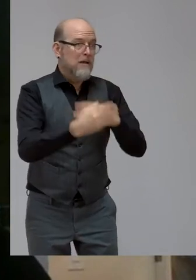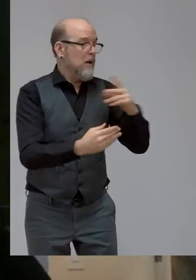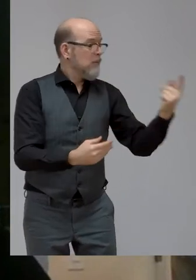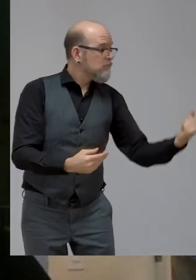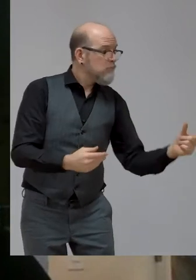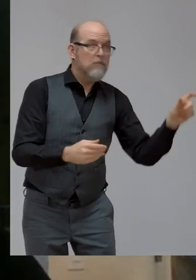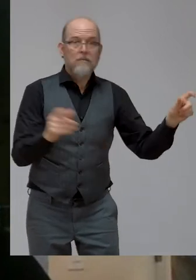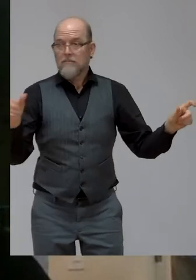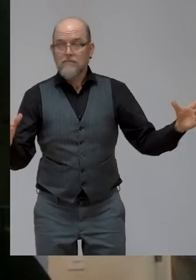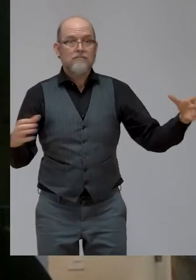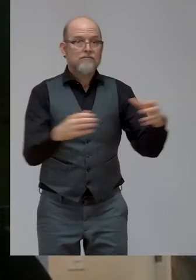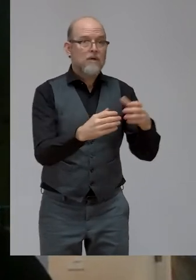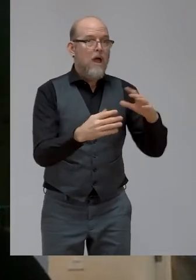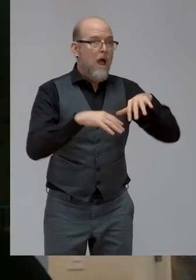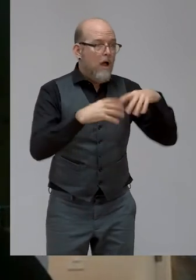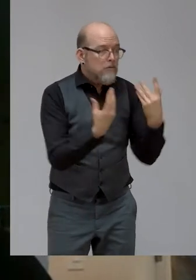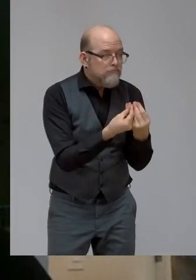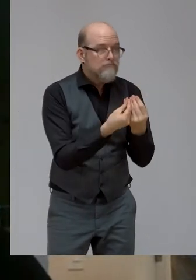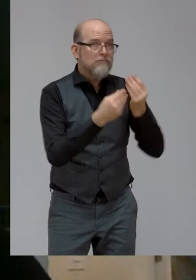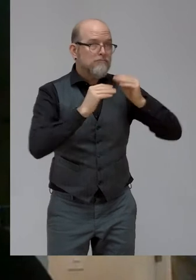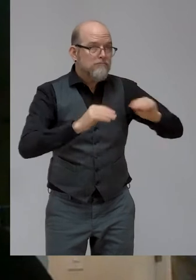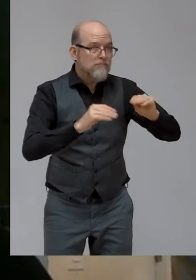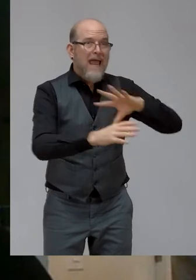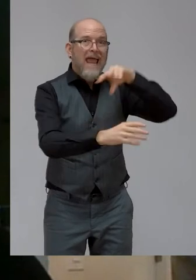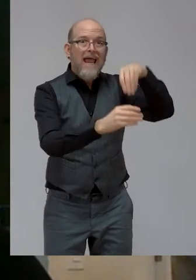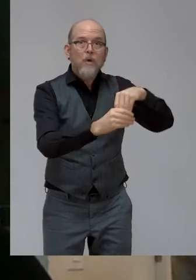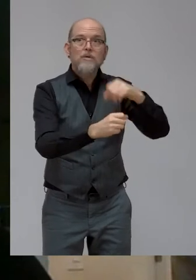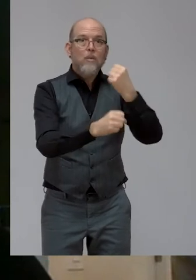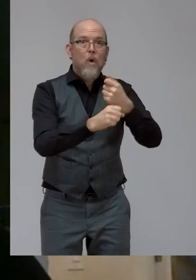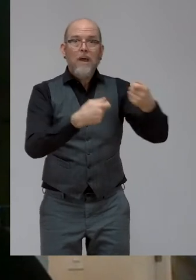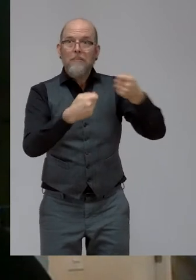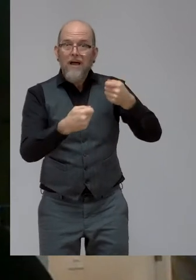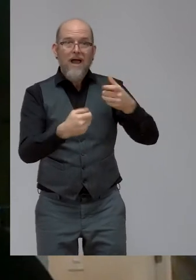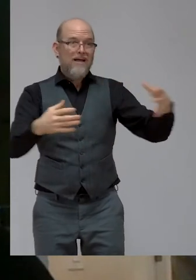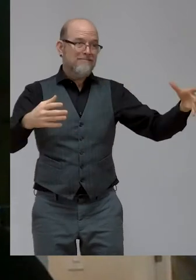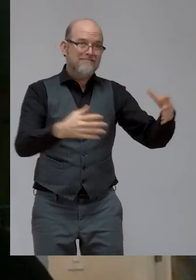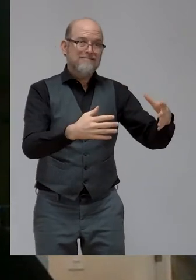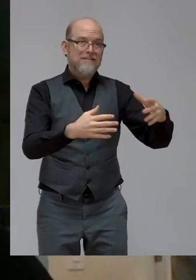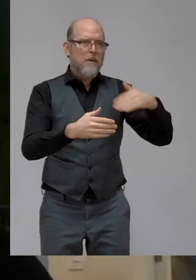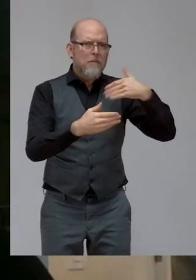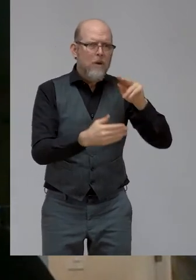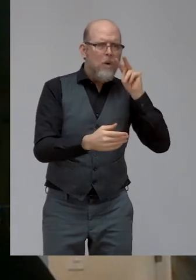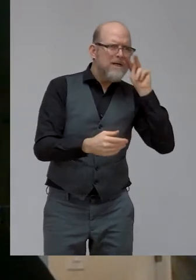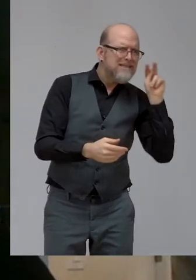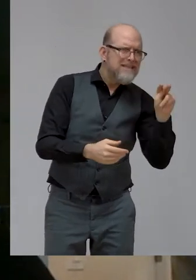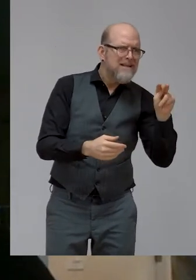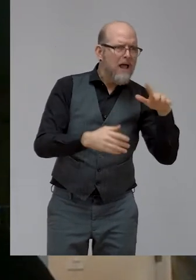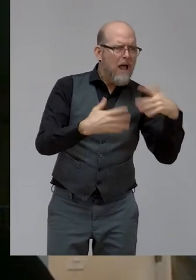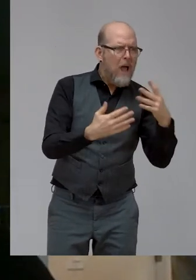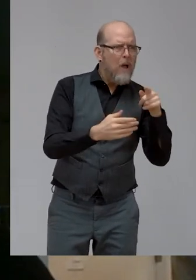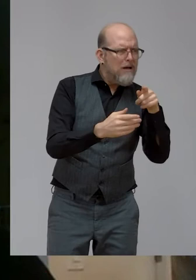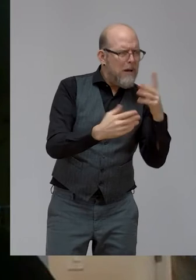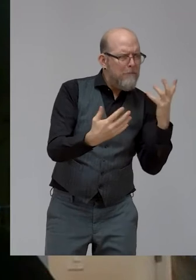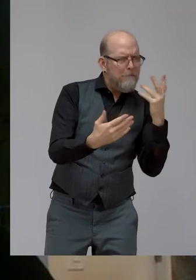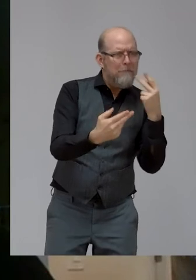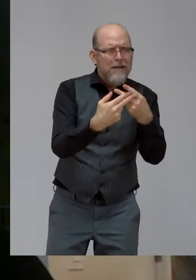more inclusive work environments for all of the employees and to provide any reasonable accommodations that would